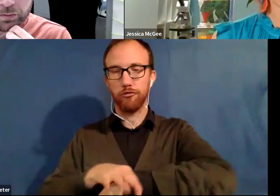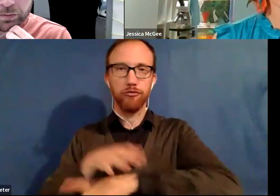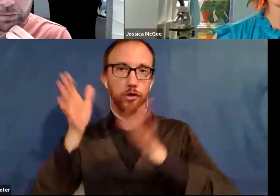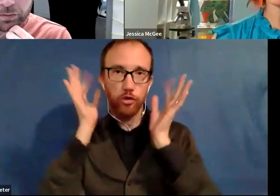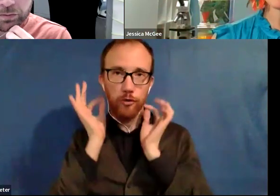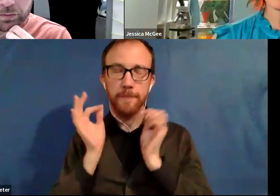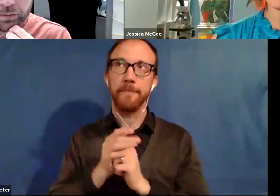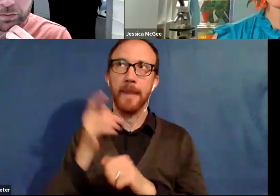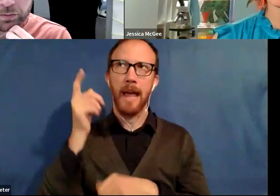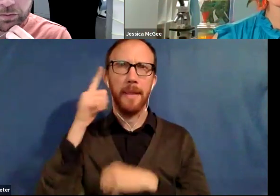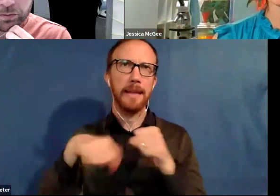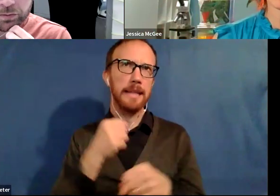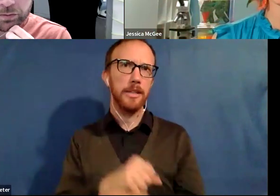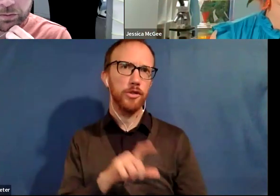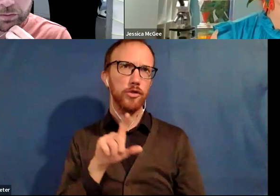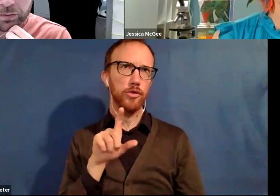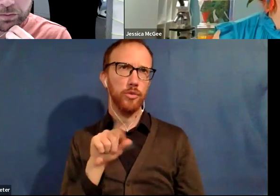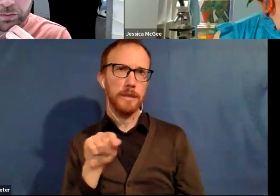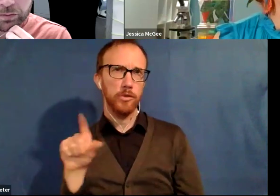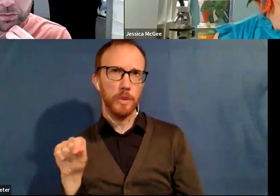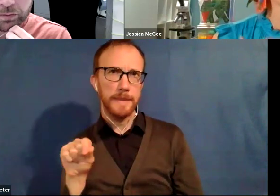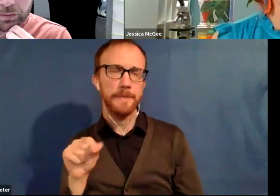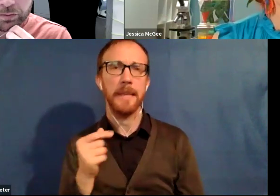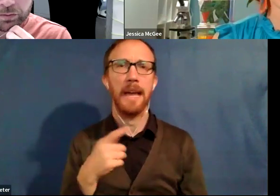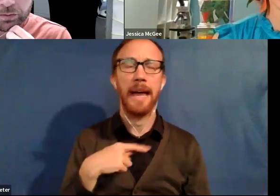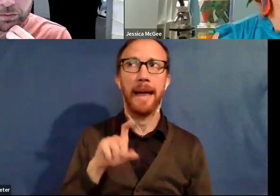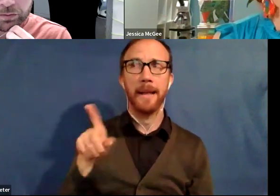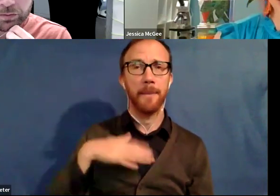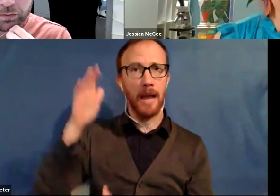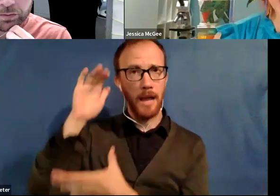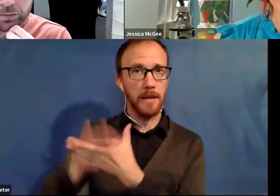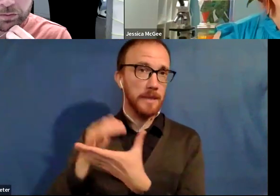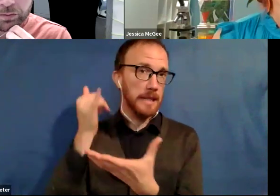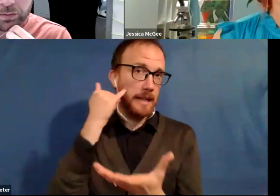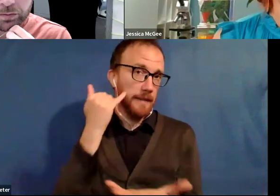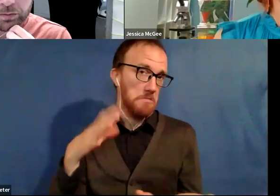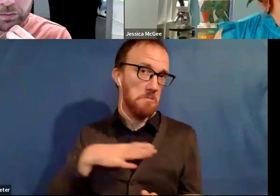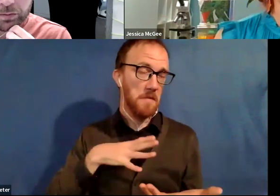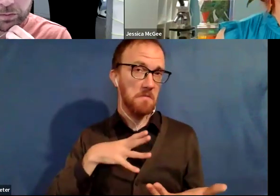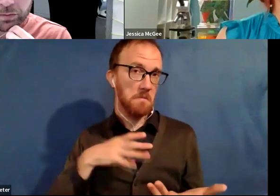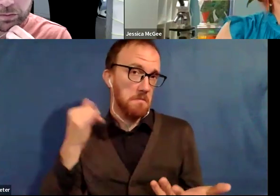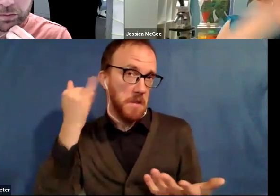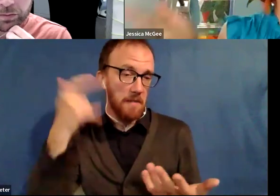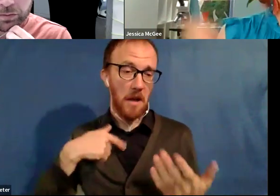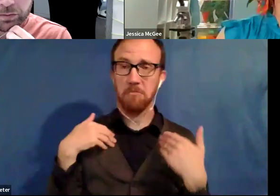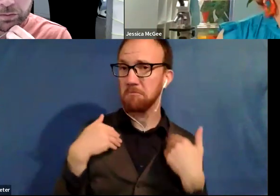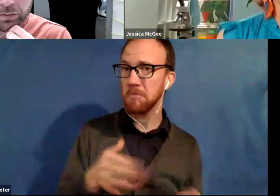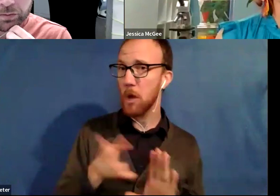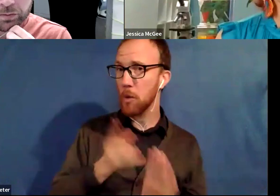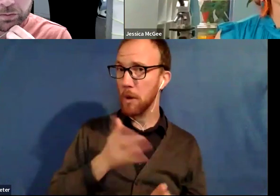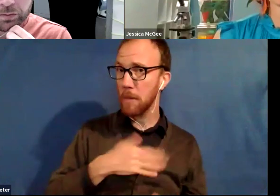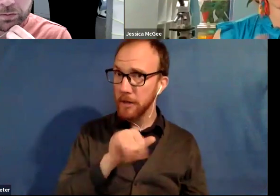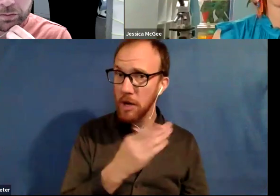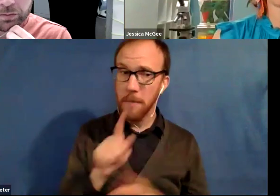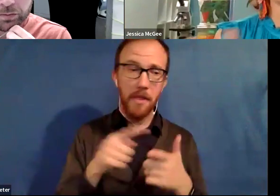20, I asked my husband if he would be on board with me quitting my job and devoting myself full-time to